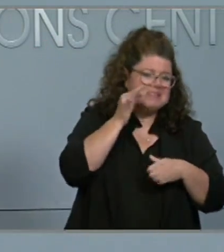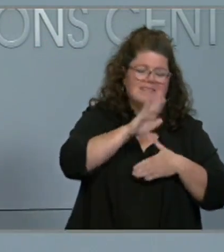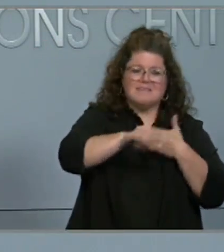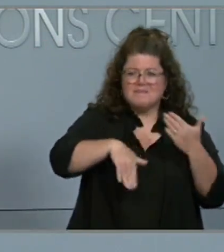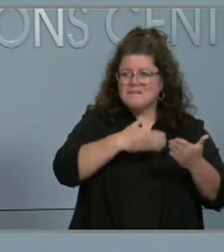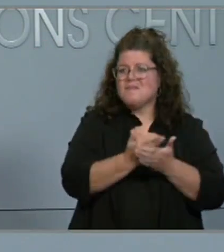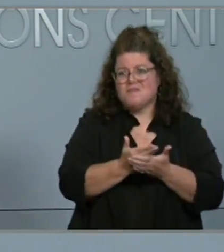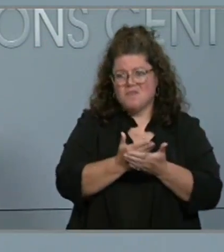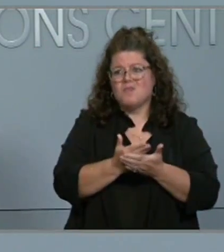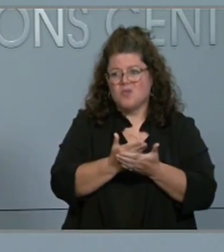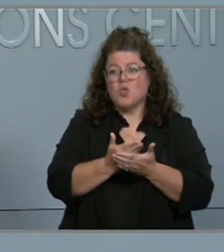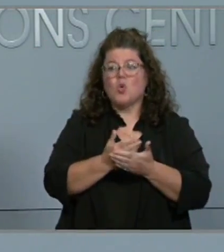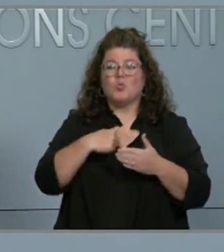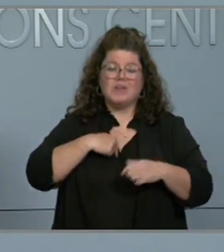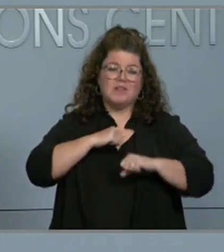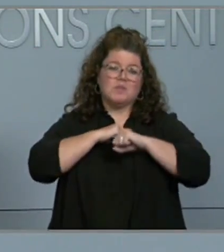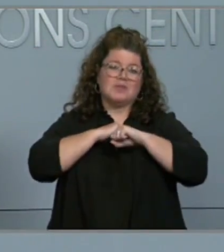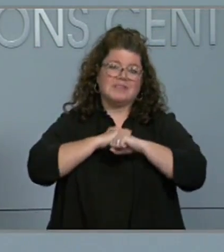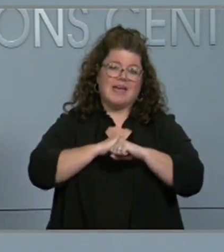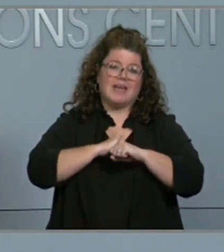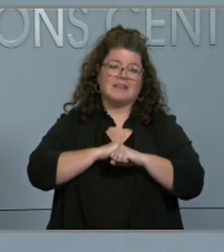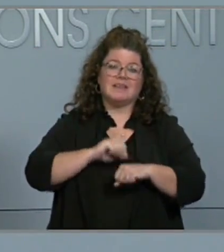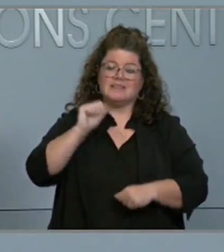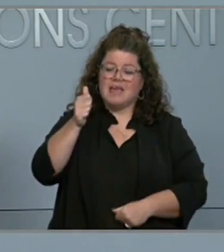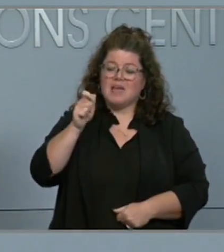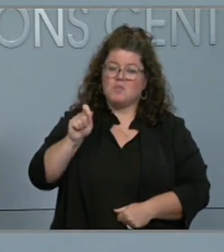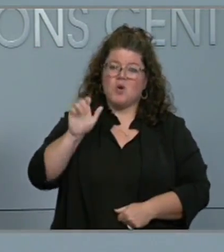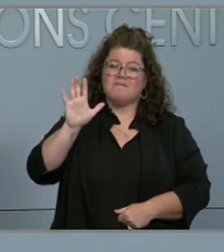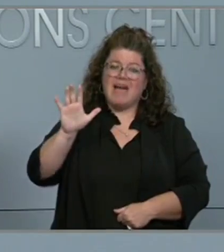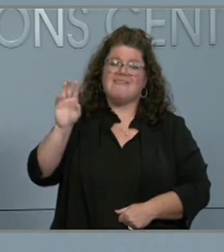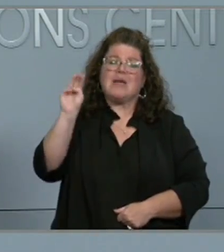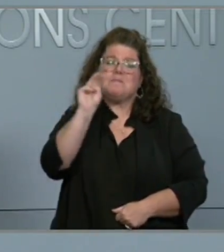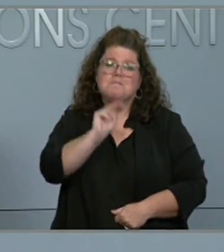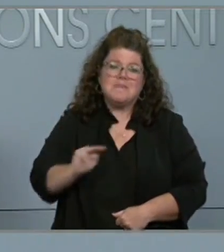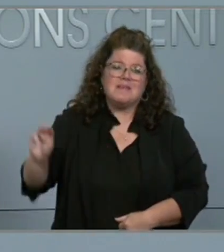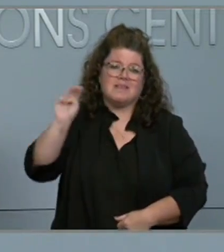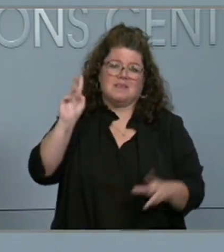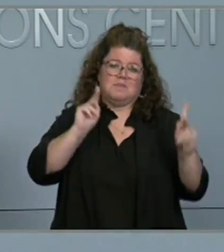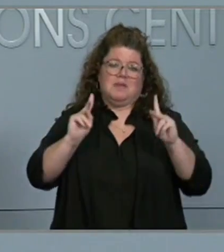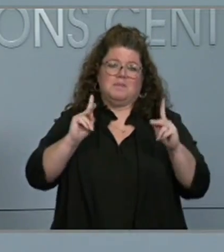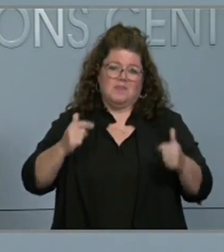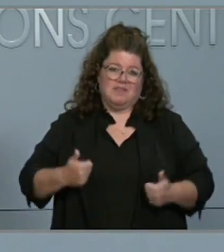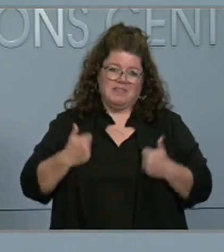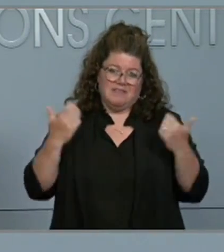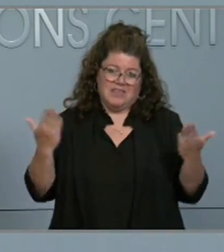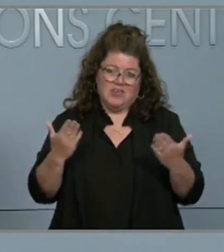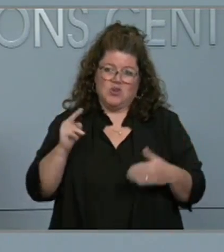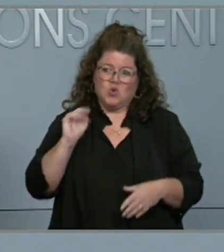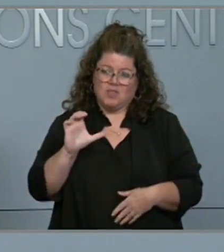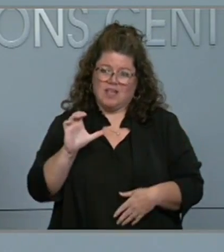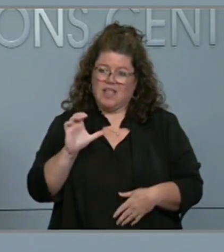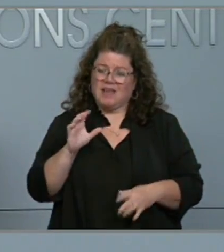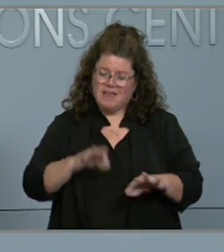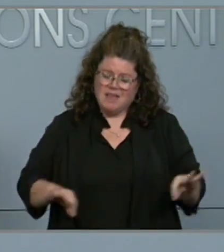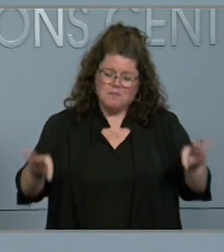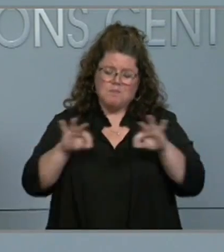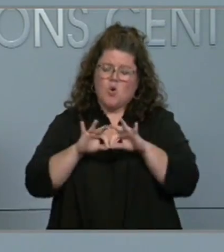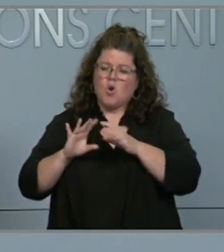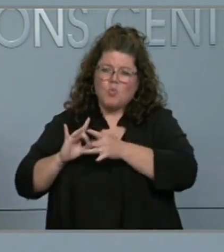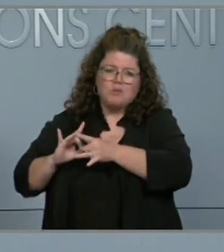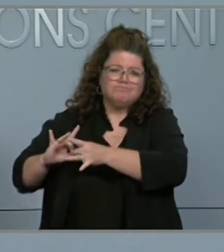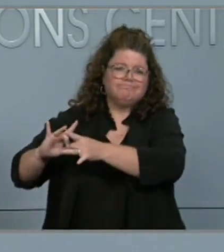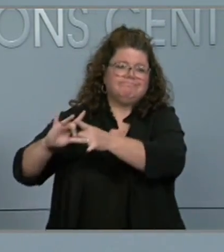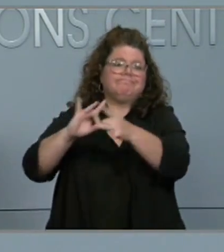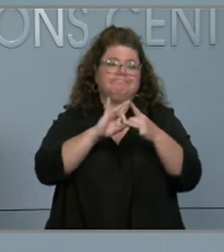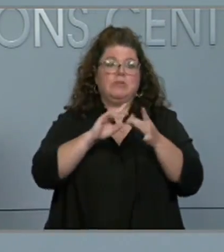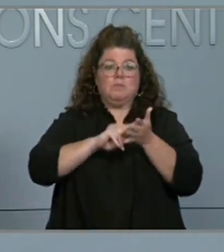protection of 10.5 million North Carolinians. I'm incredibly proud of the men and women of the team as they collaborate to make sure we can get the right resources